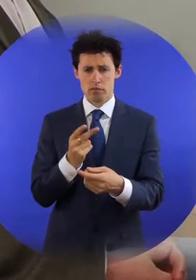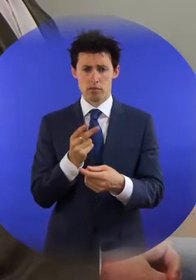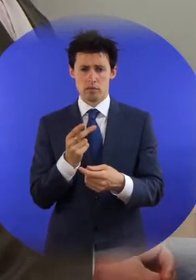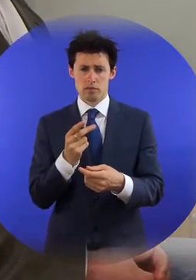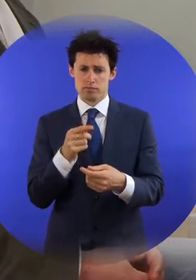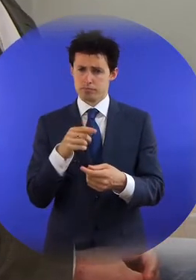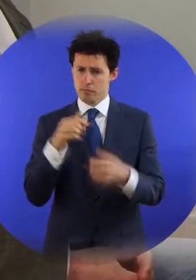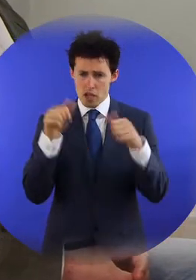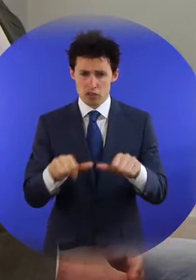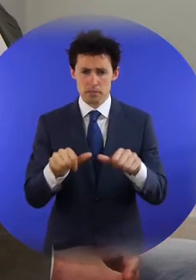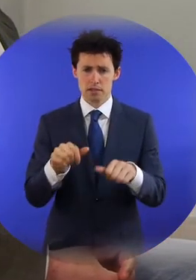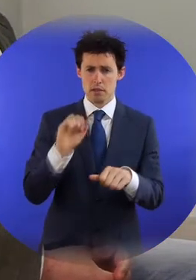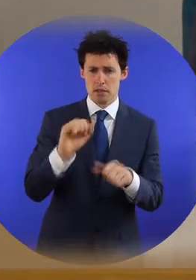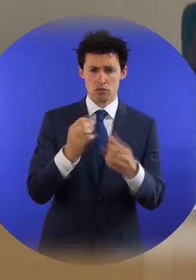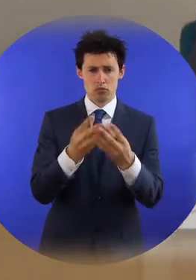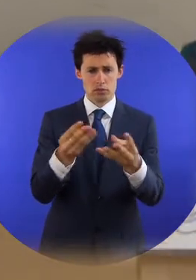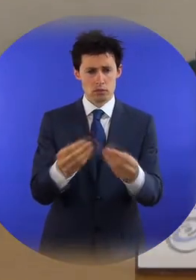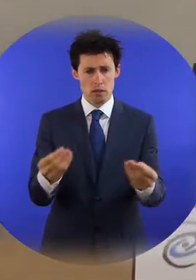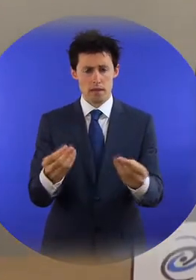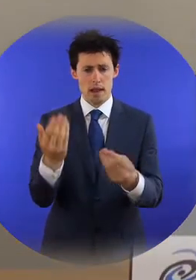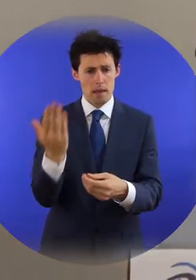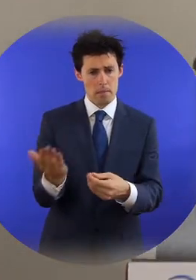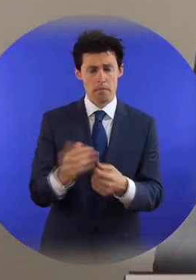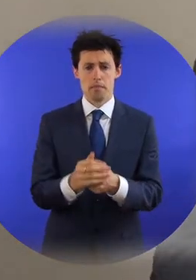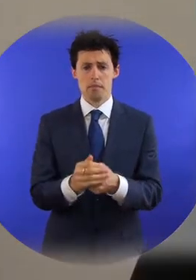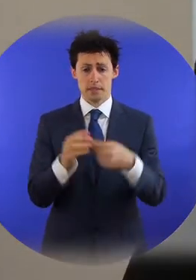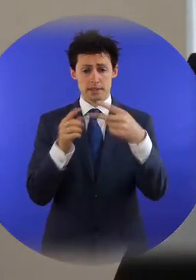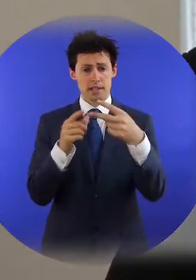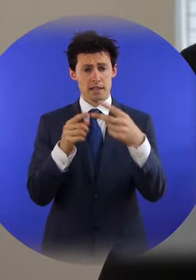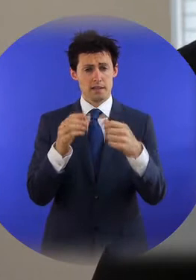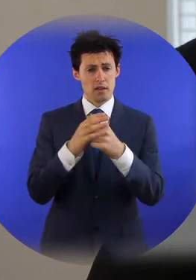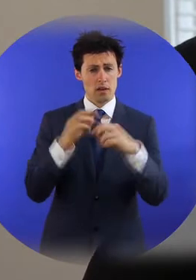Officer will hear the case brought before them and arrive at a binding decision.